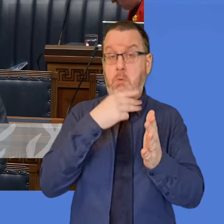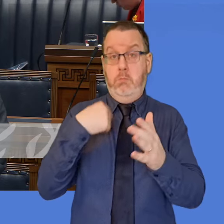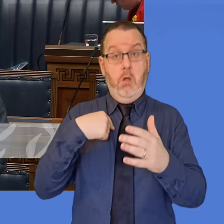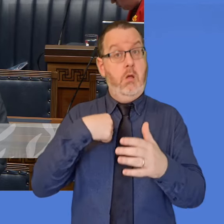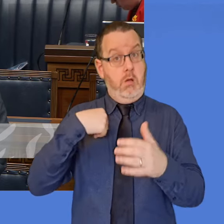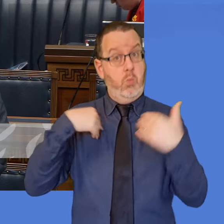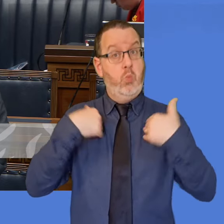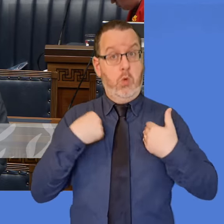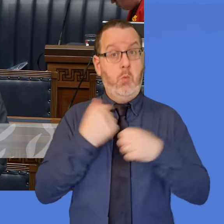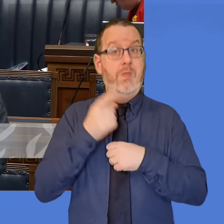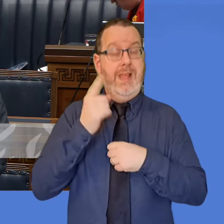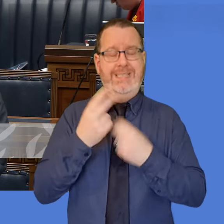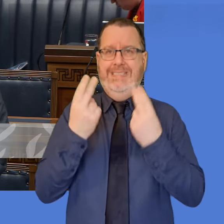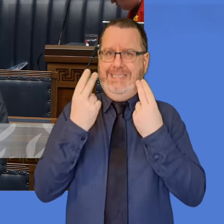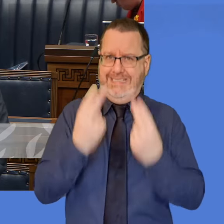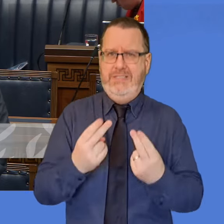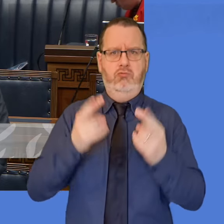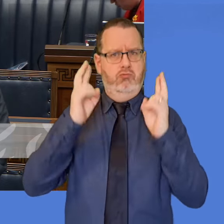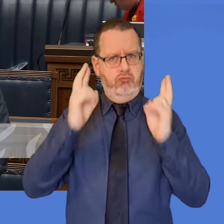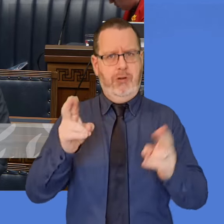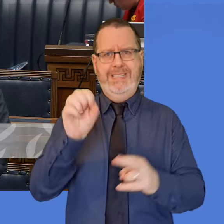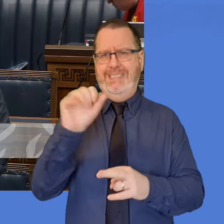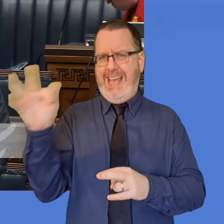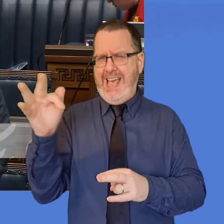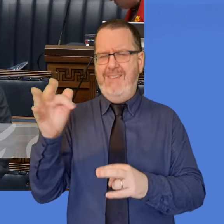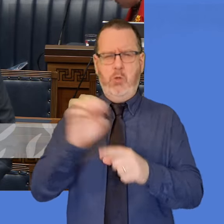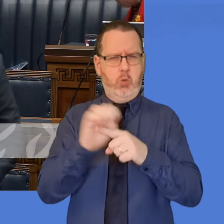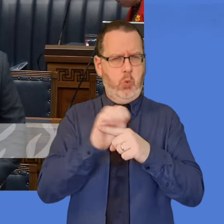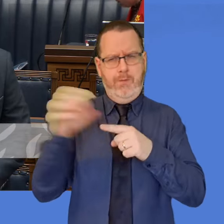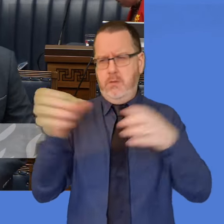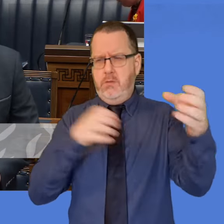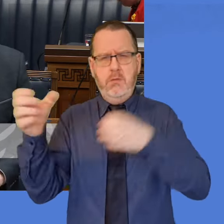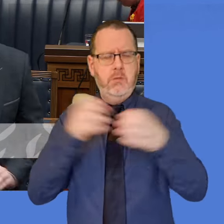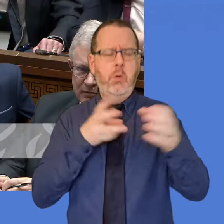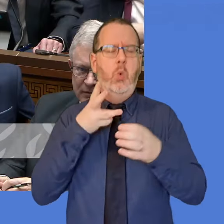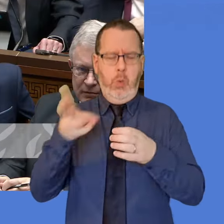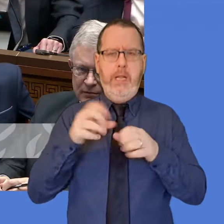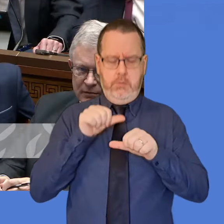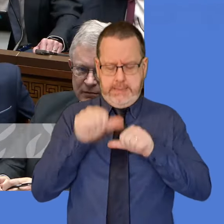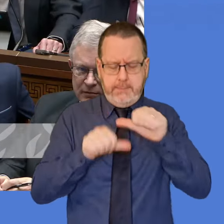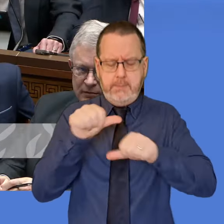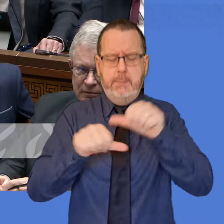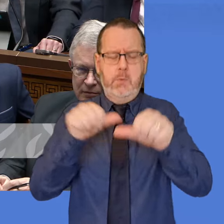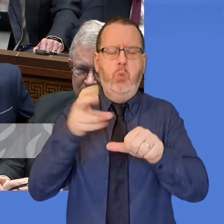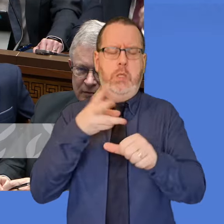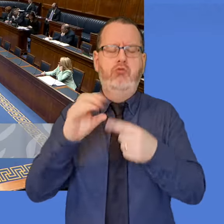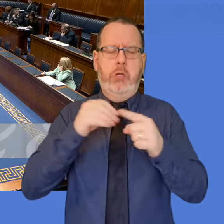concerns over that. We need a properly resourced department, and we will take the necessary steps to try to achieve that.